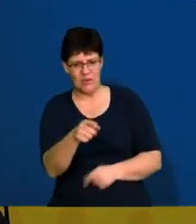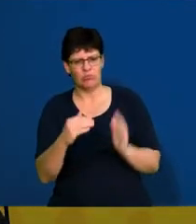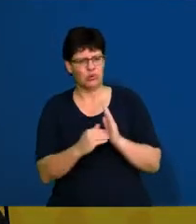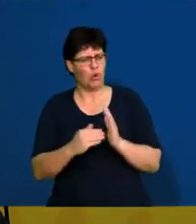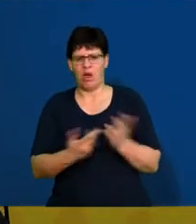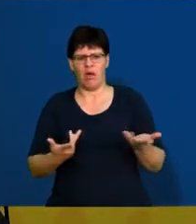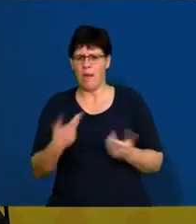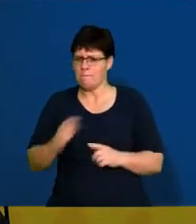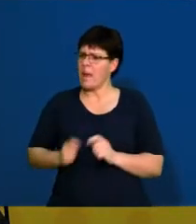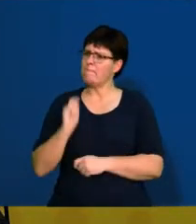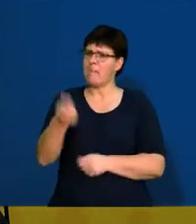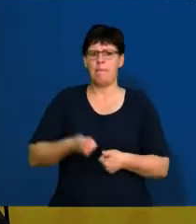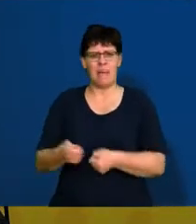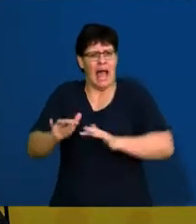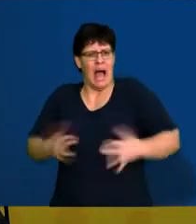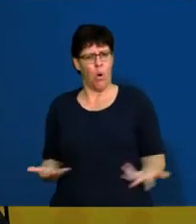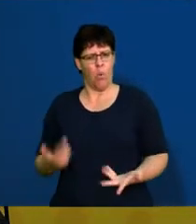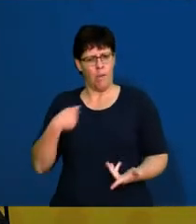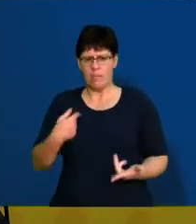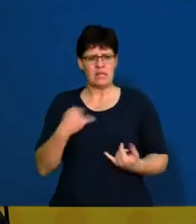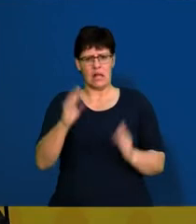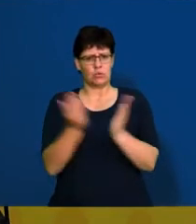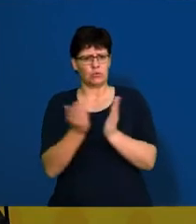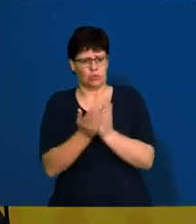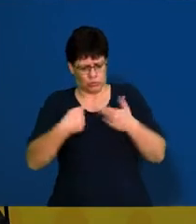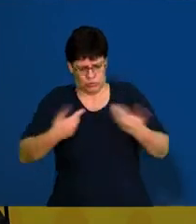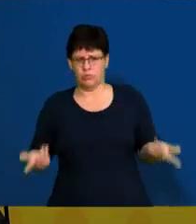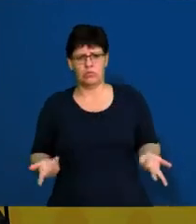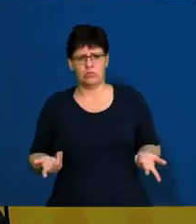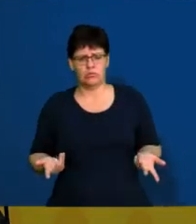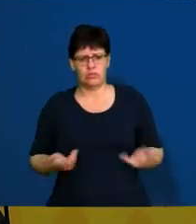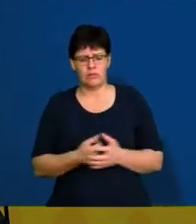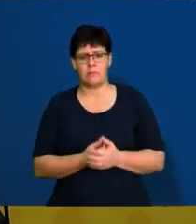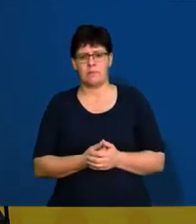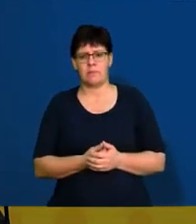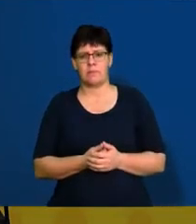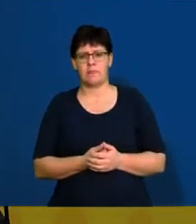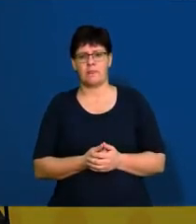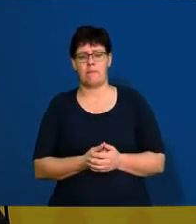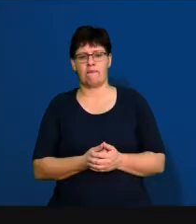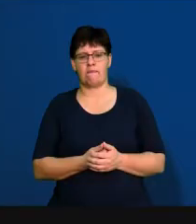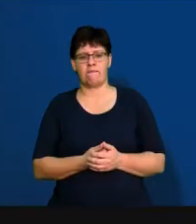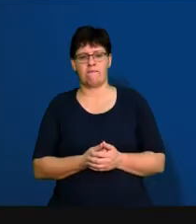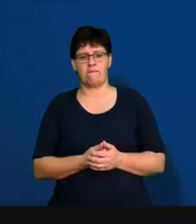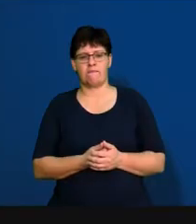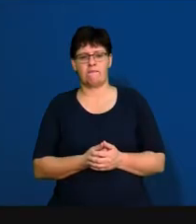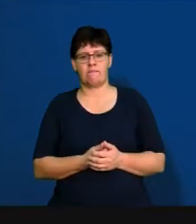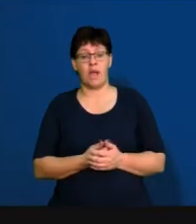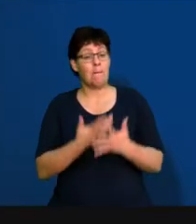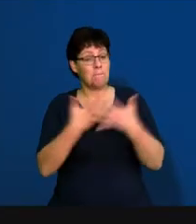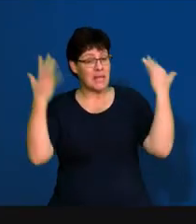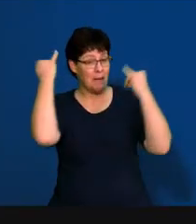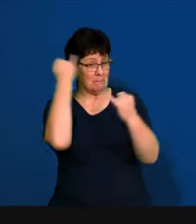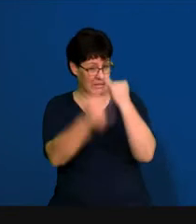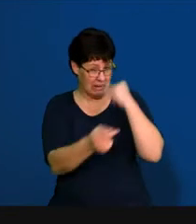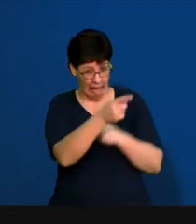you cannot afford to pay back that loan as you're still in school. And then a big mistake